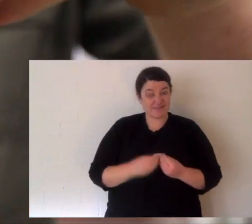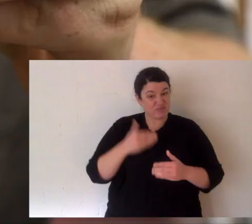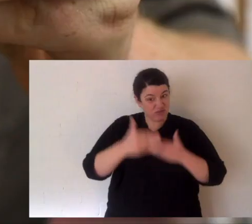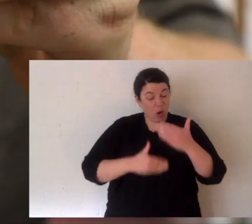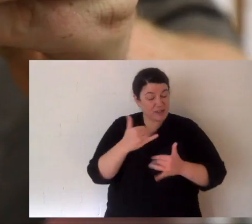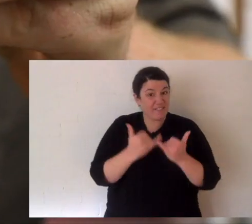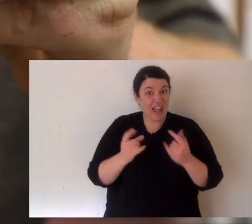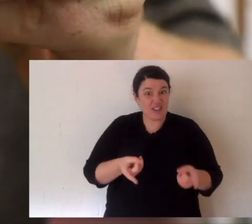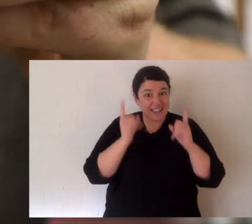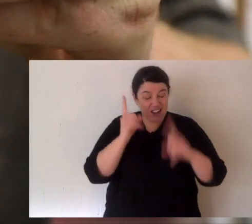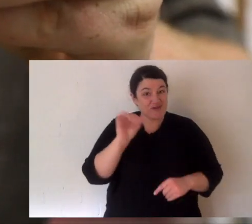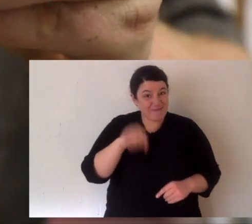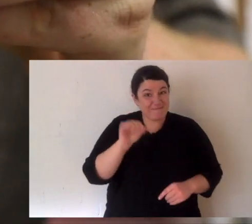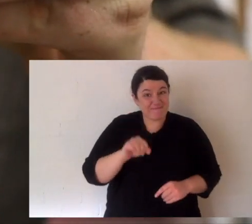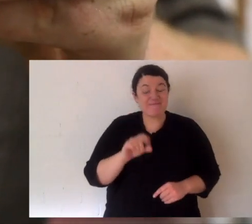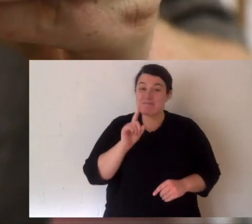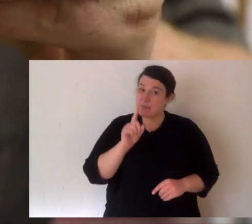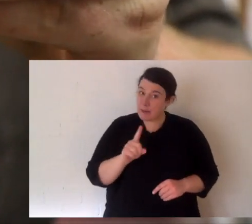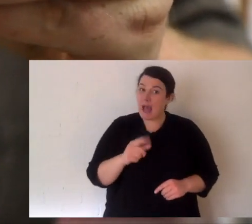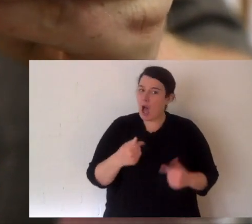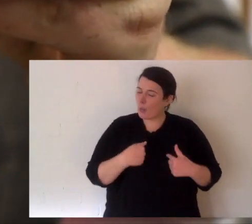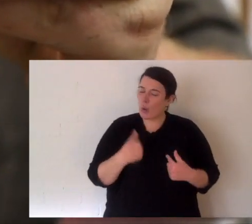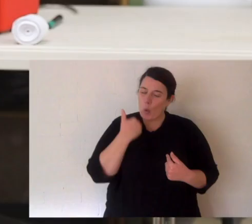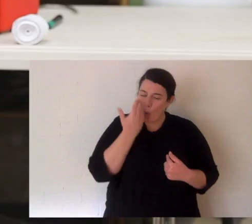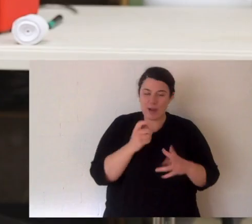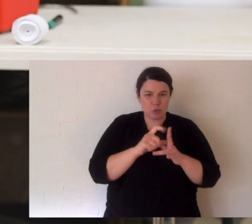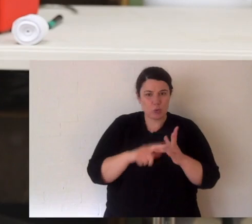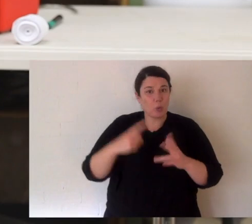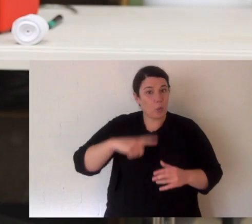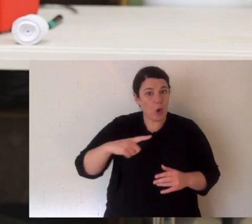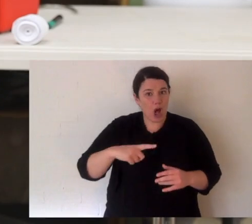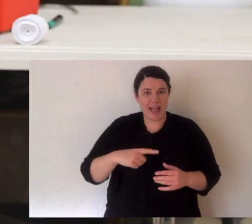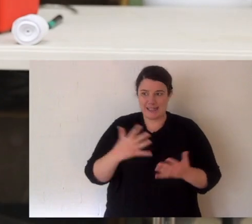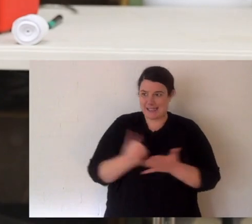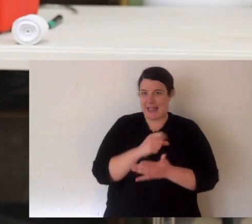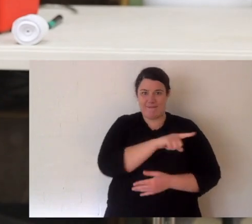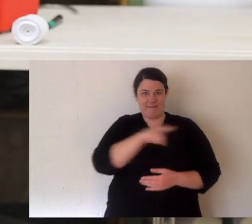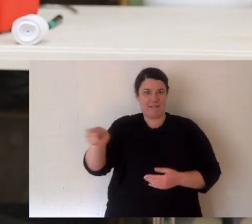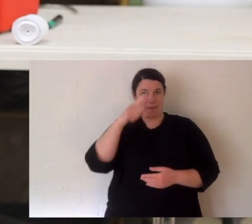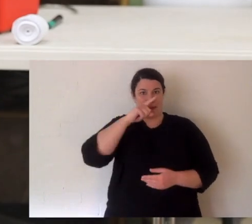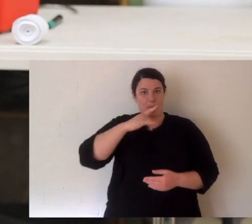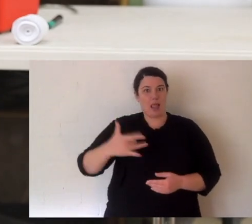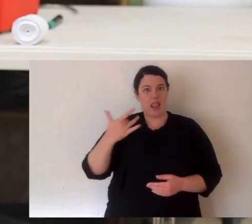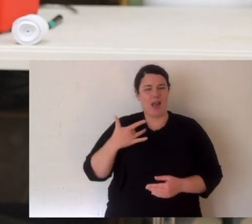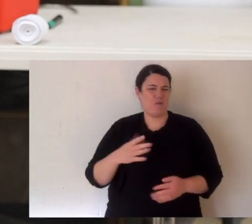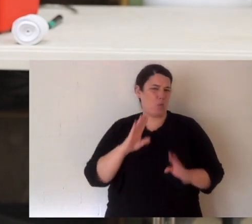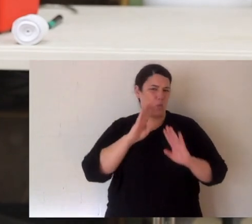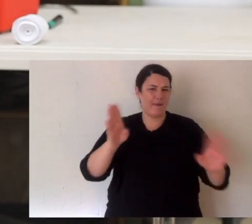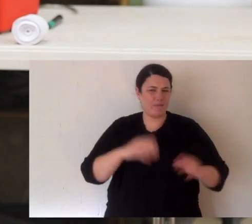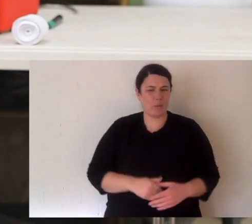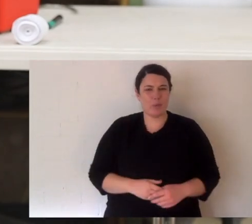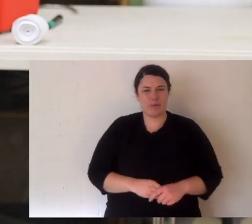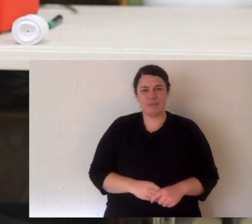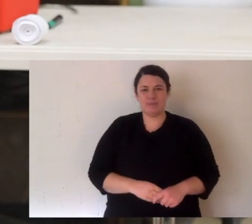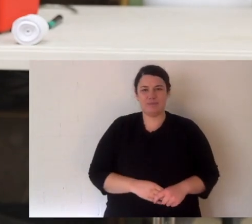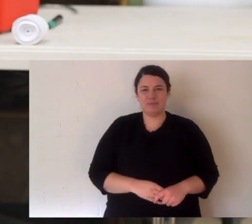ask? Yes, very. But we do it and it's a part of our heart and soul because we get to save lives. What a wonderful